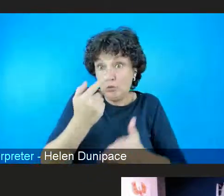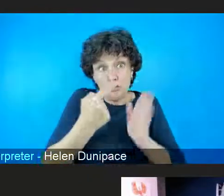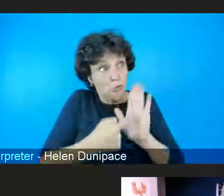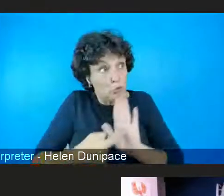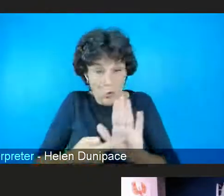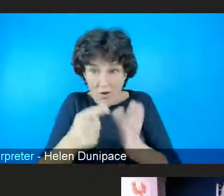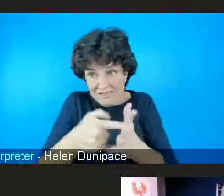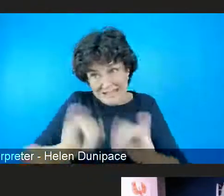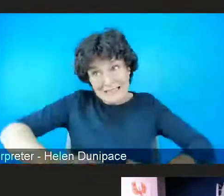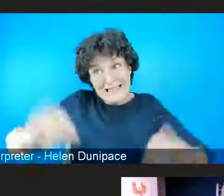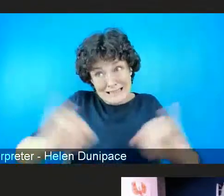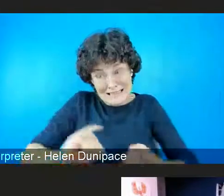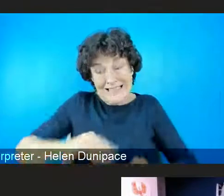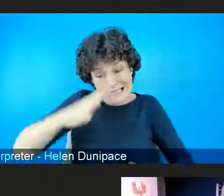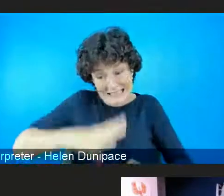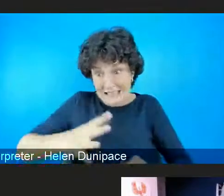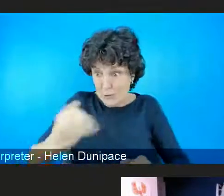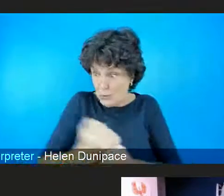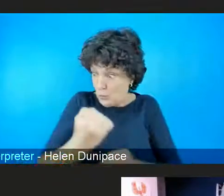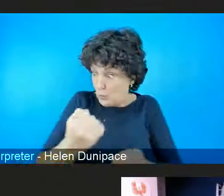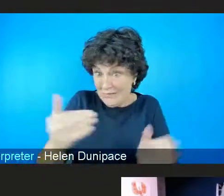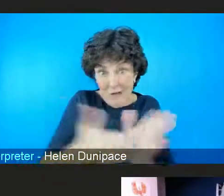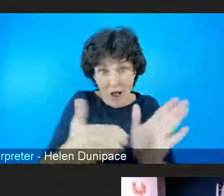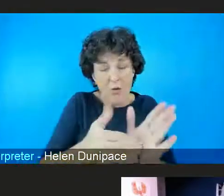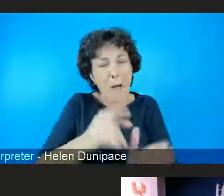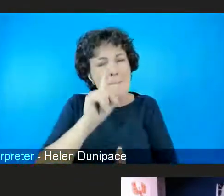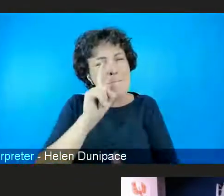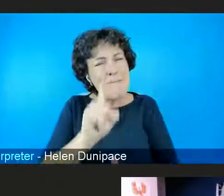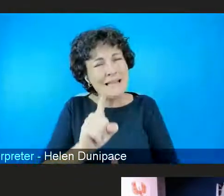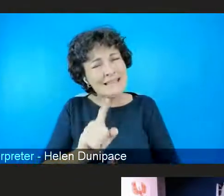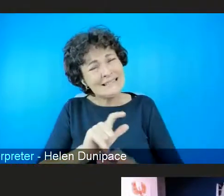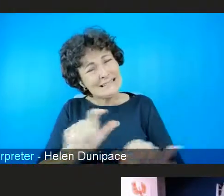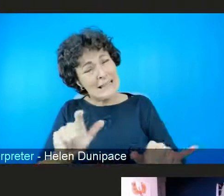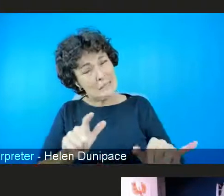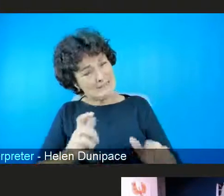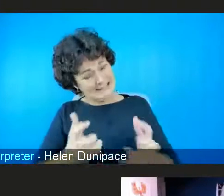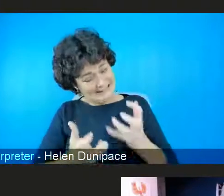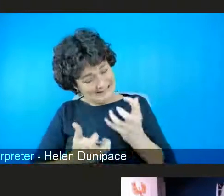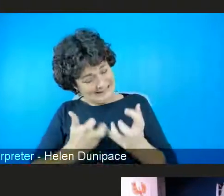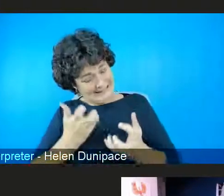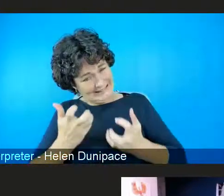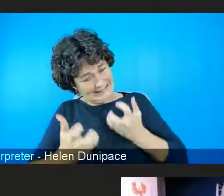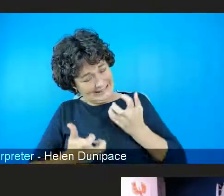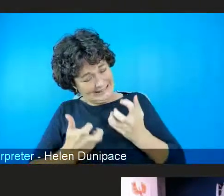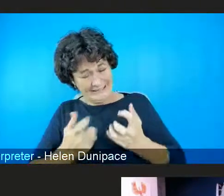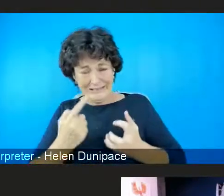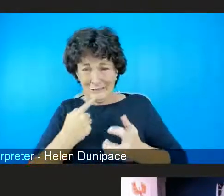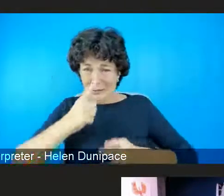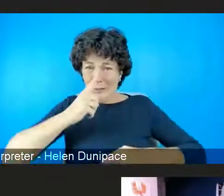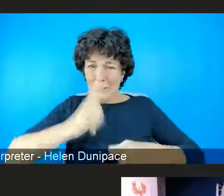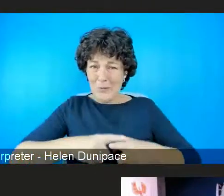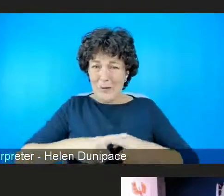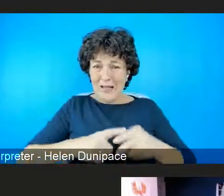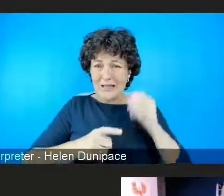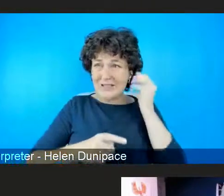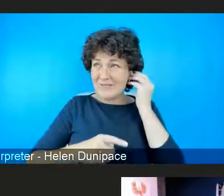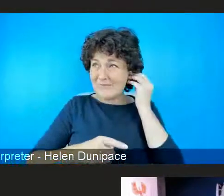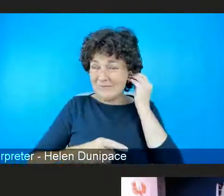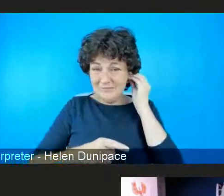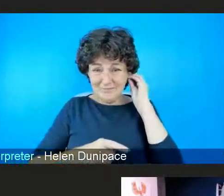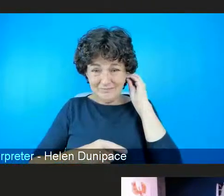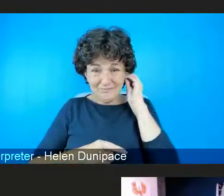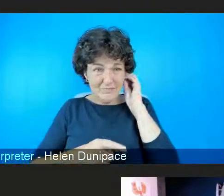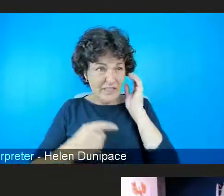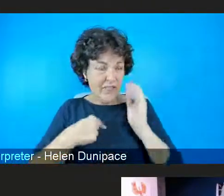issue and the need for urgent action. But I'm also slightly frustrated with that sense that it's you, that it's